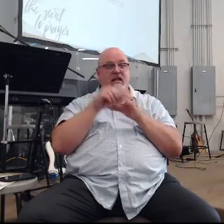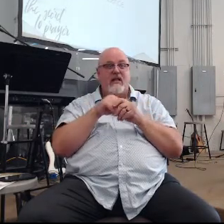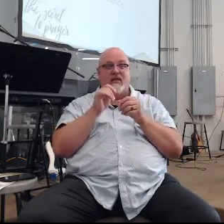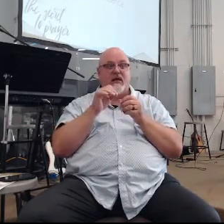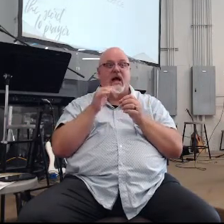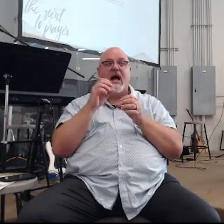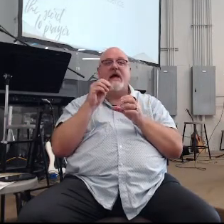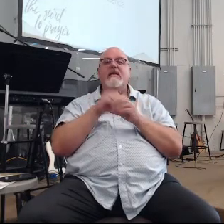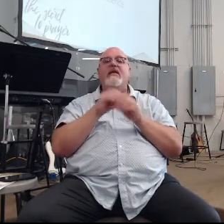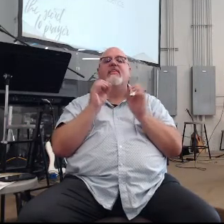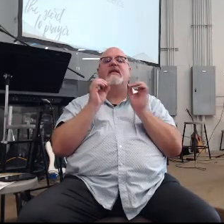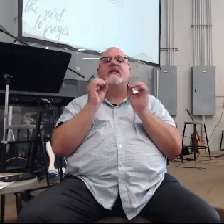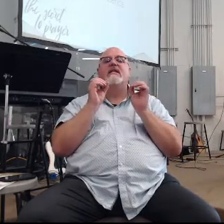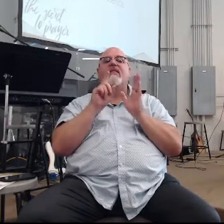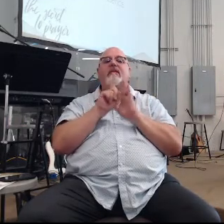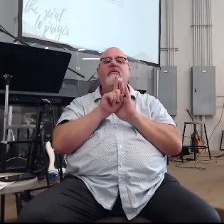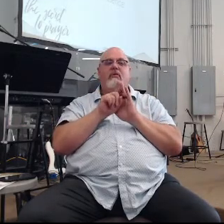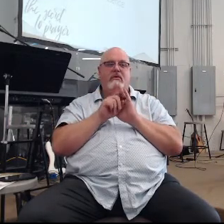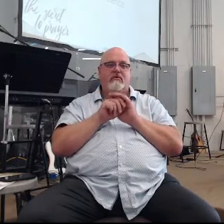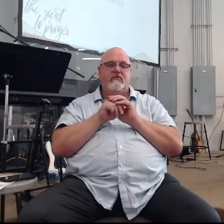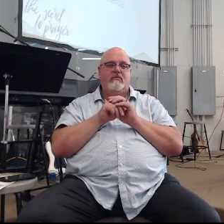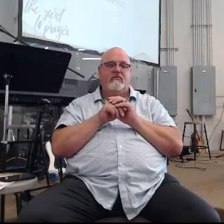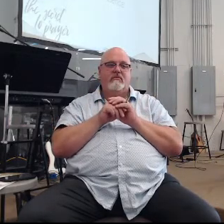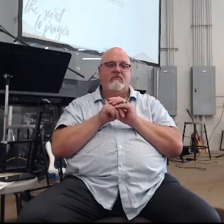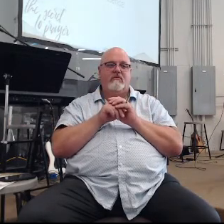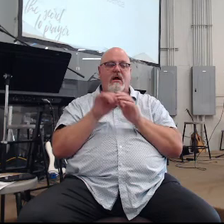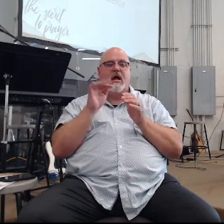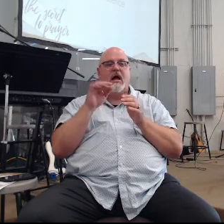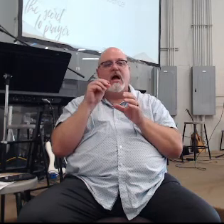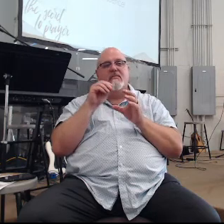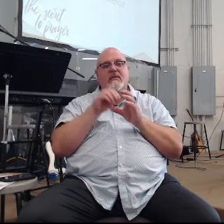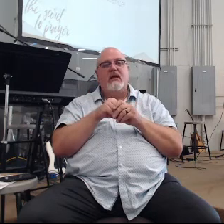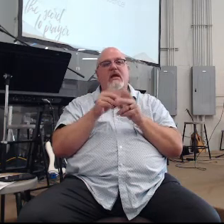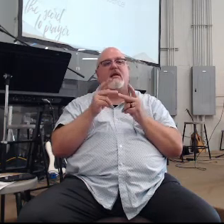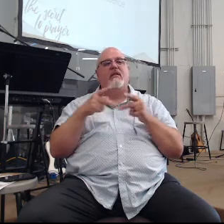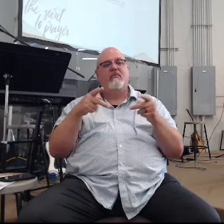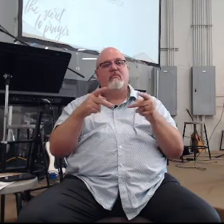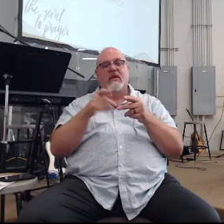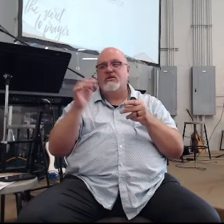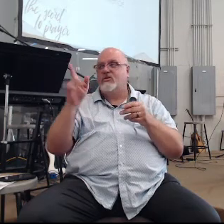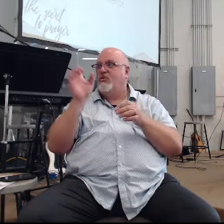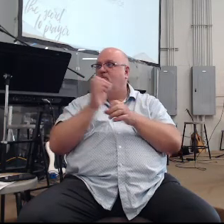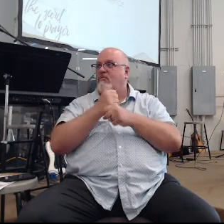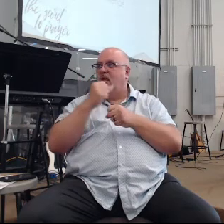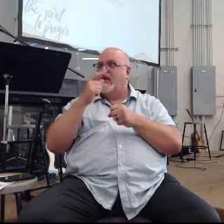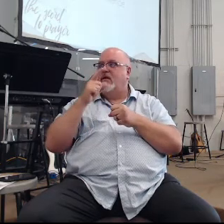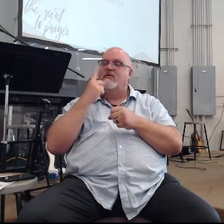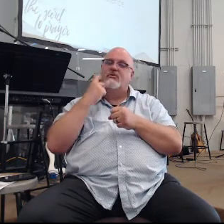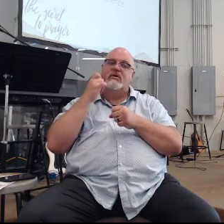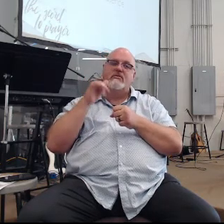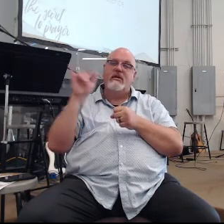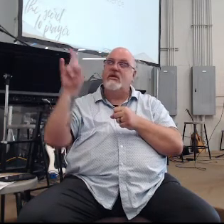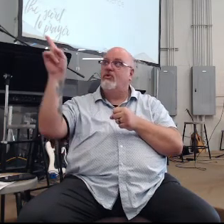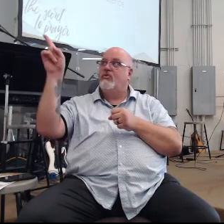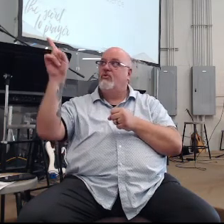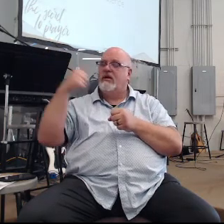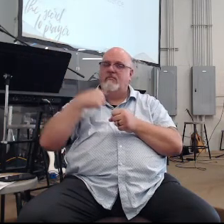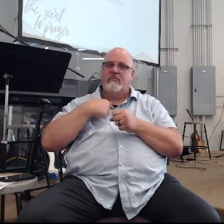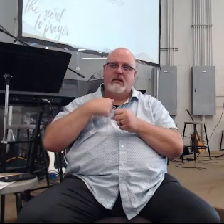in the nothing moment I'm in the space that you make just to be you and me